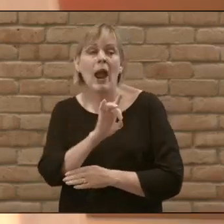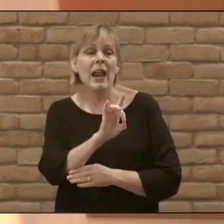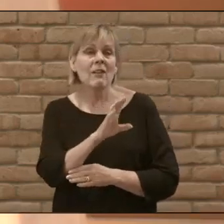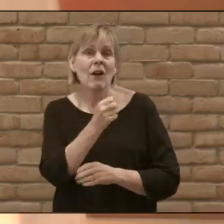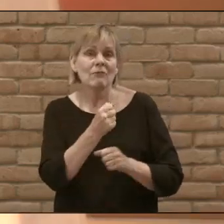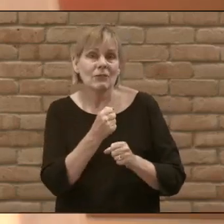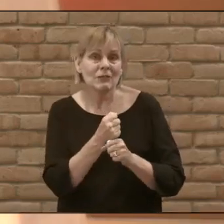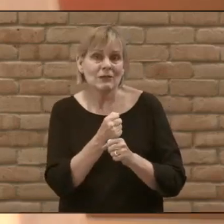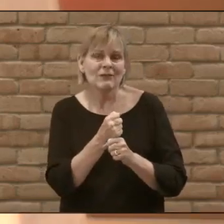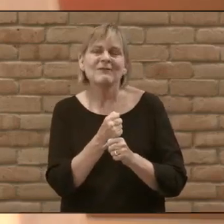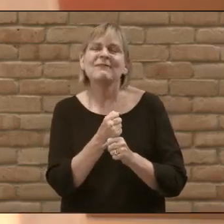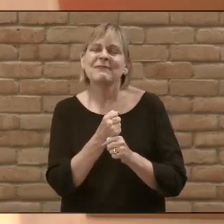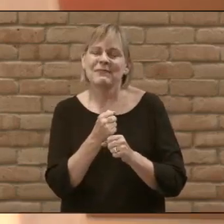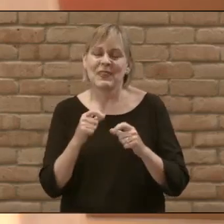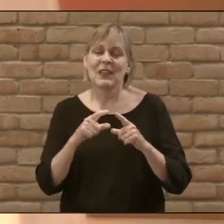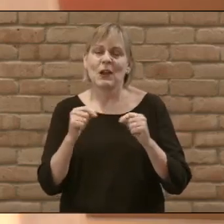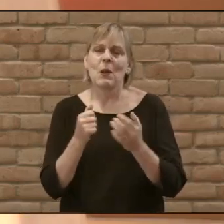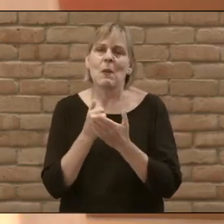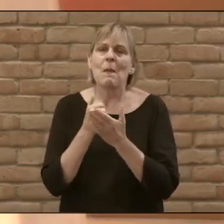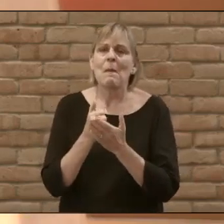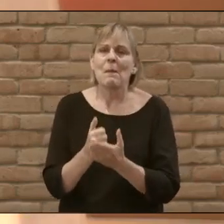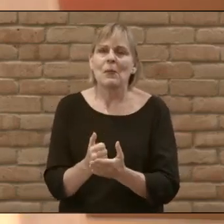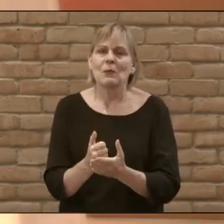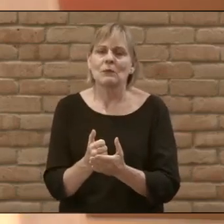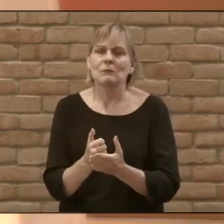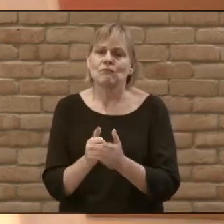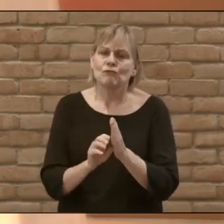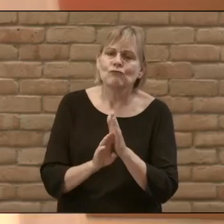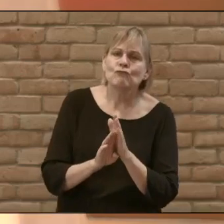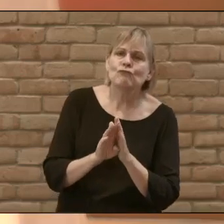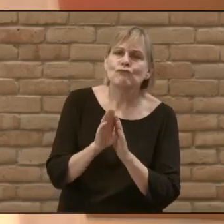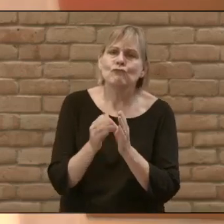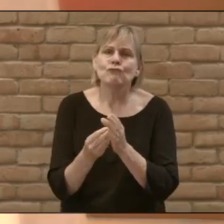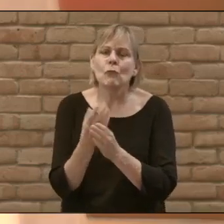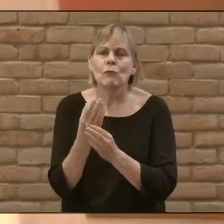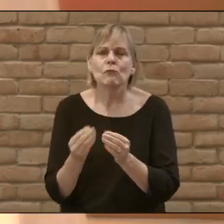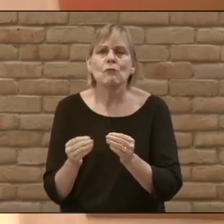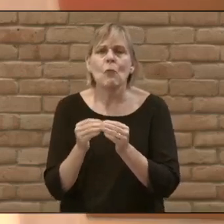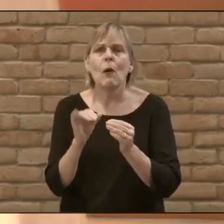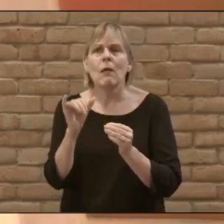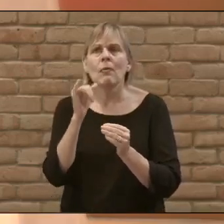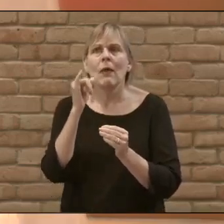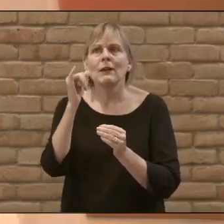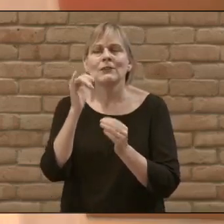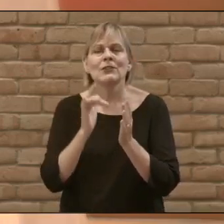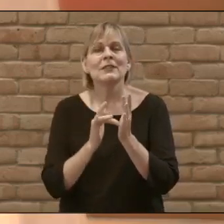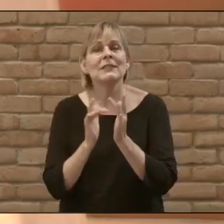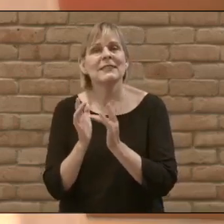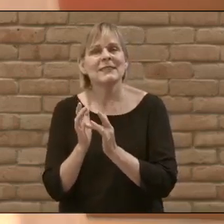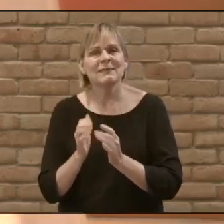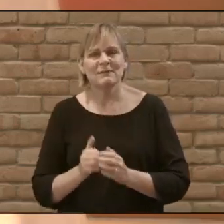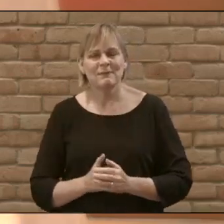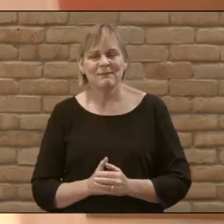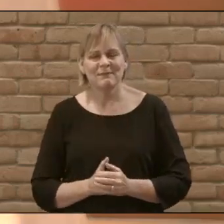Scripture cards help you to continue to grow to become more like Jesus. And at this time, I'm going to